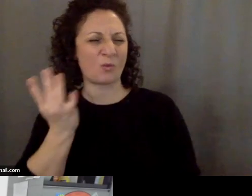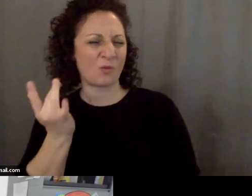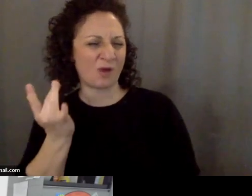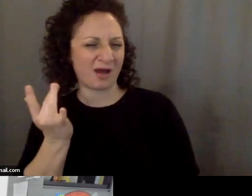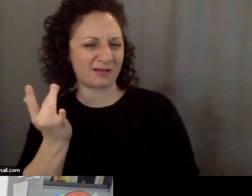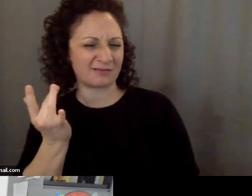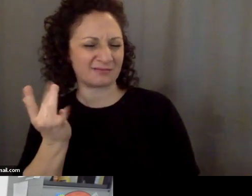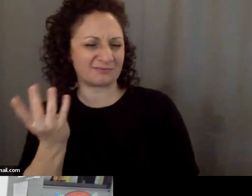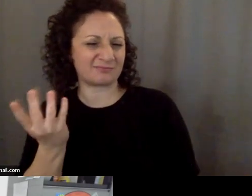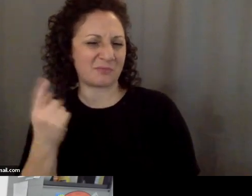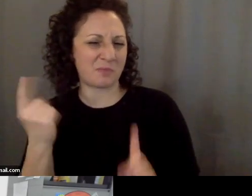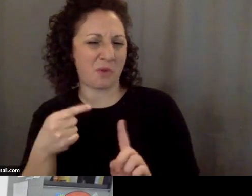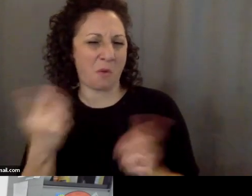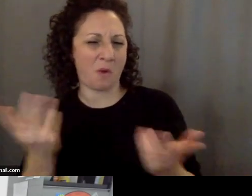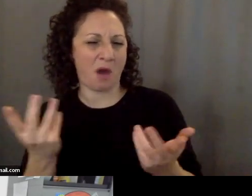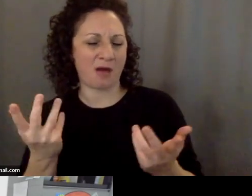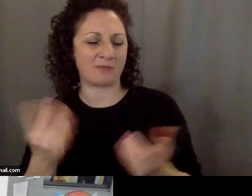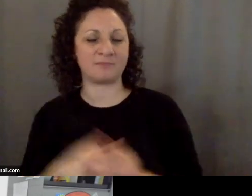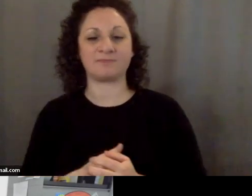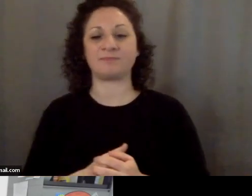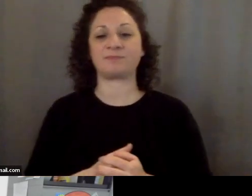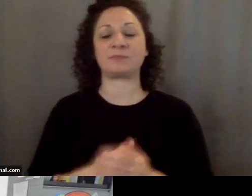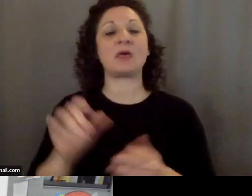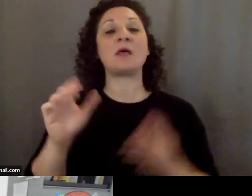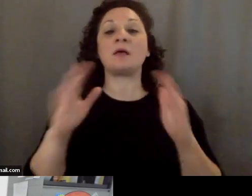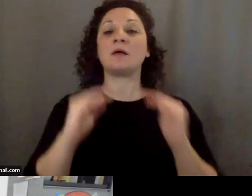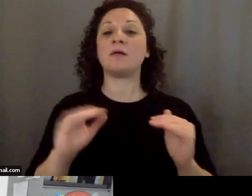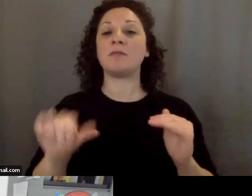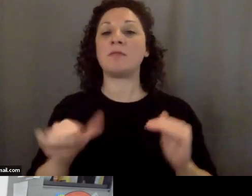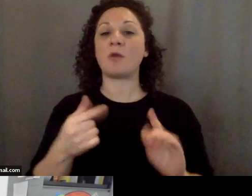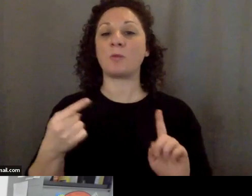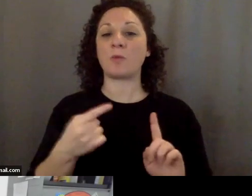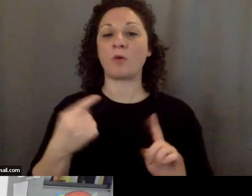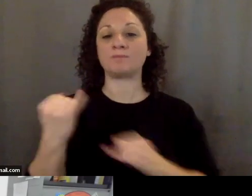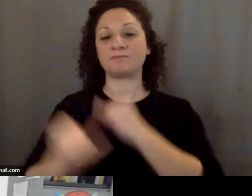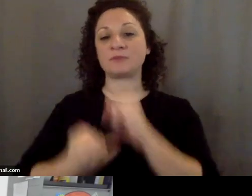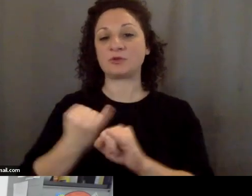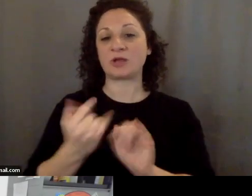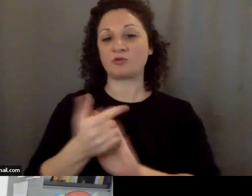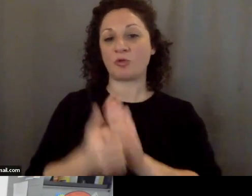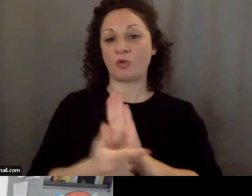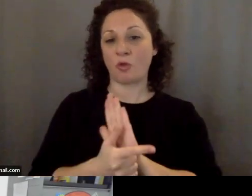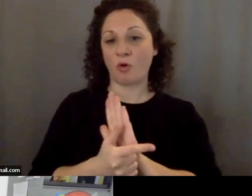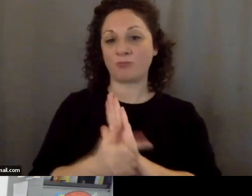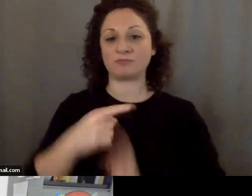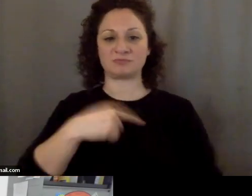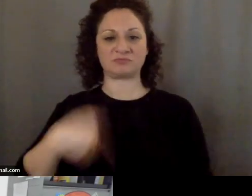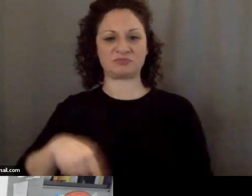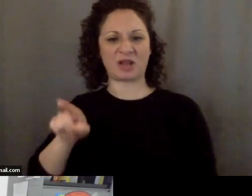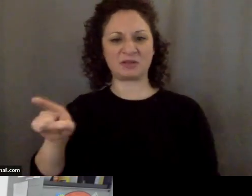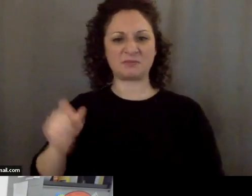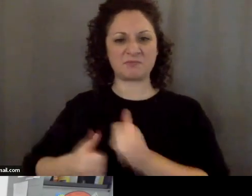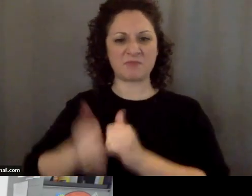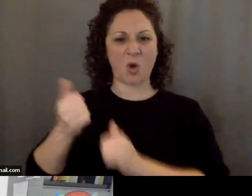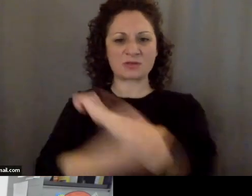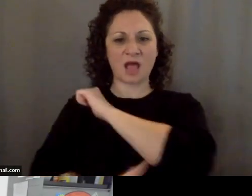here is international law. And the Chinese are like most countries. They will use international law